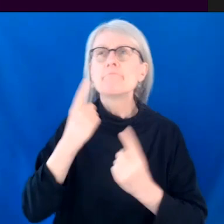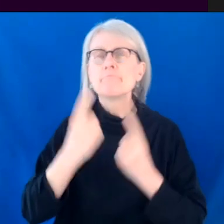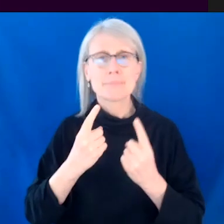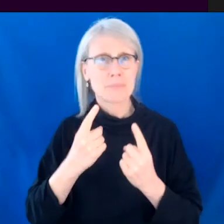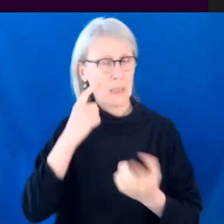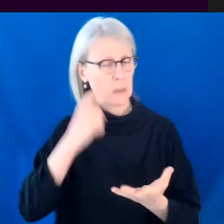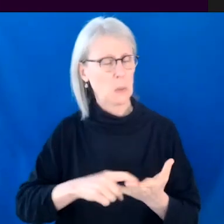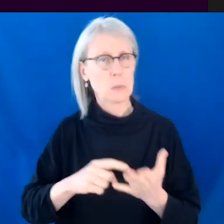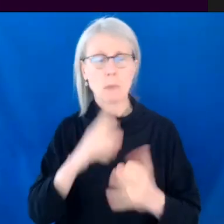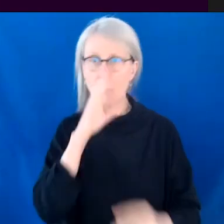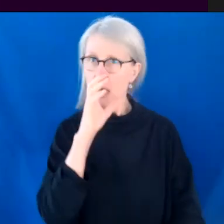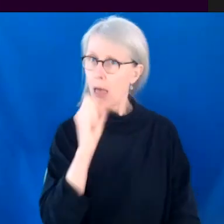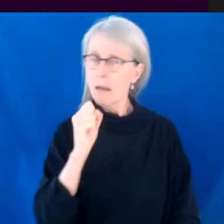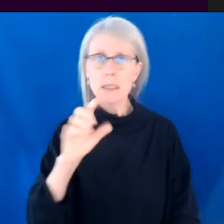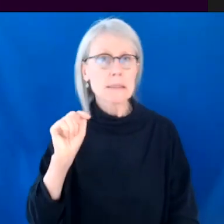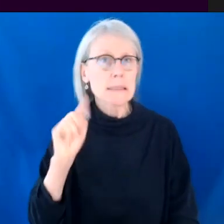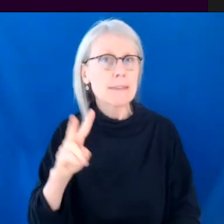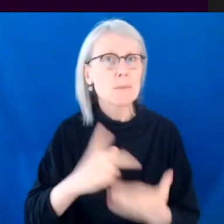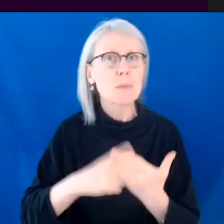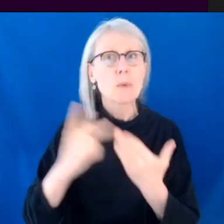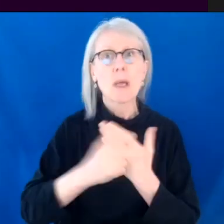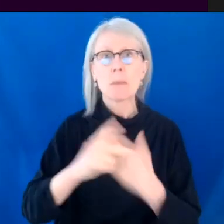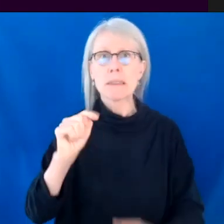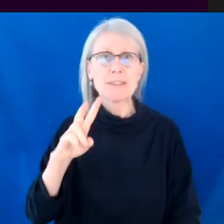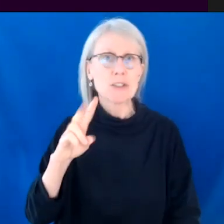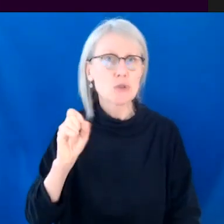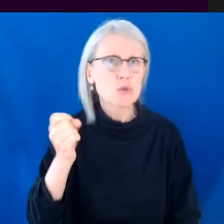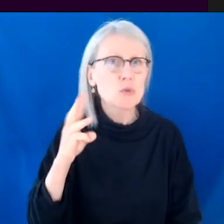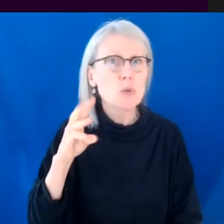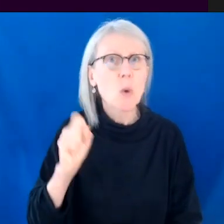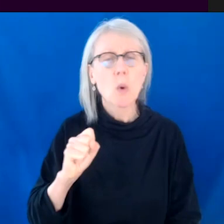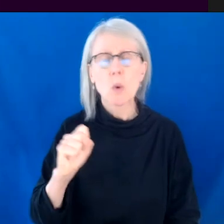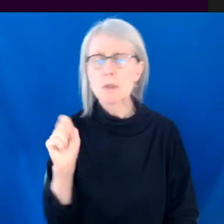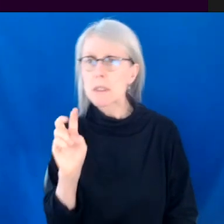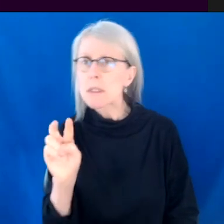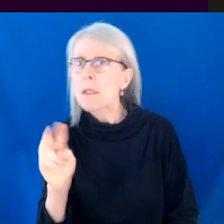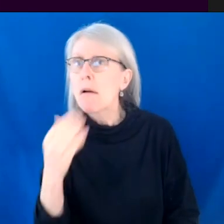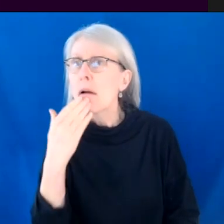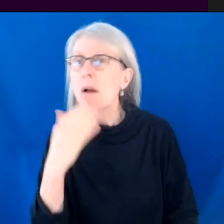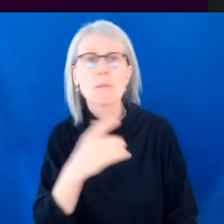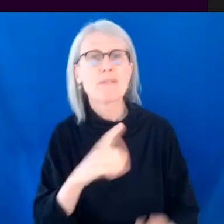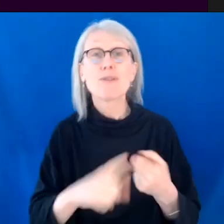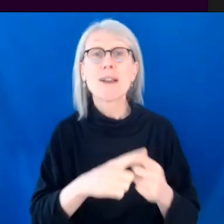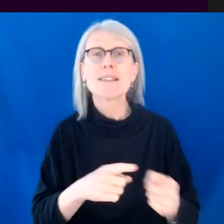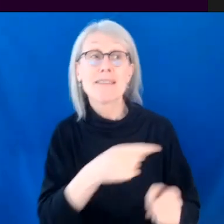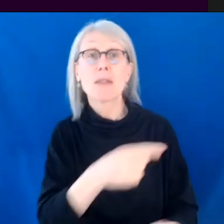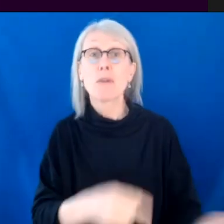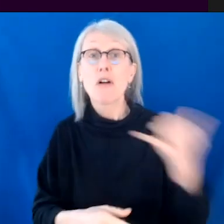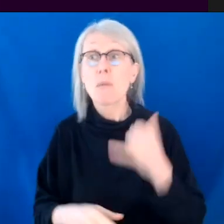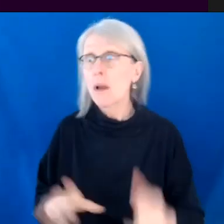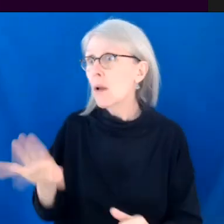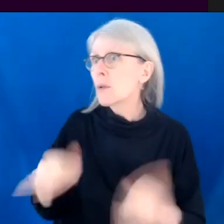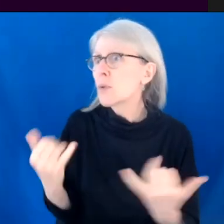obsessed with television. I watched everything. I was like the human guide for my friends. They would call me and be like, it's Wednesday.